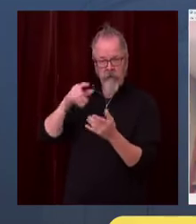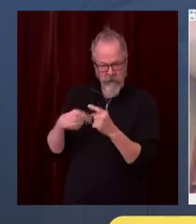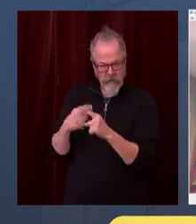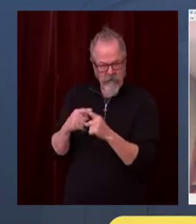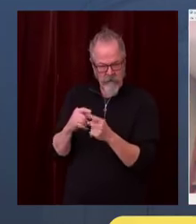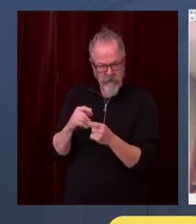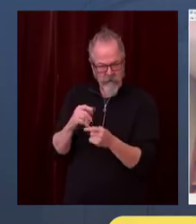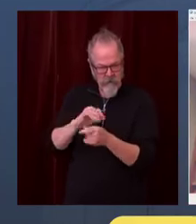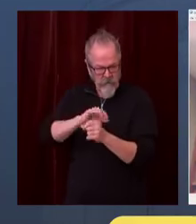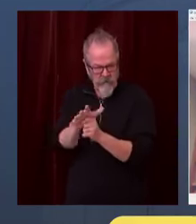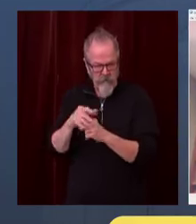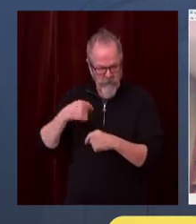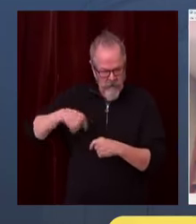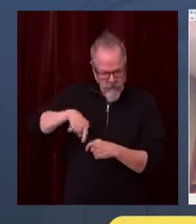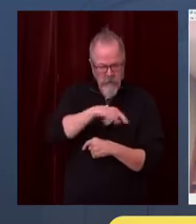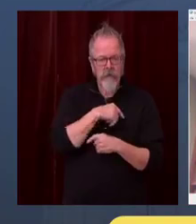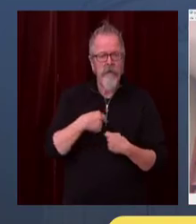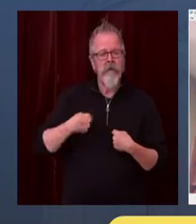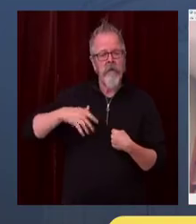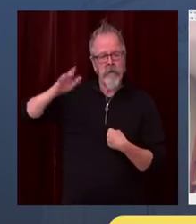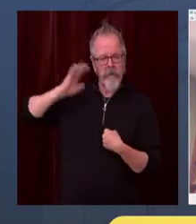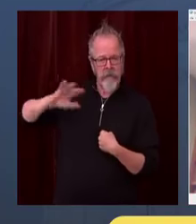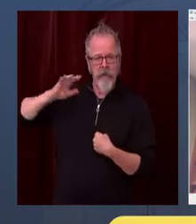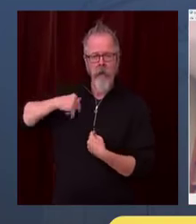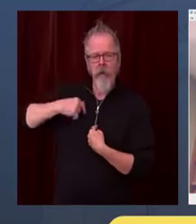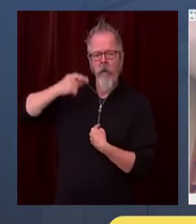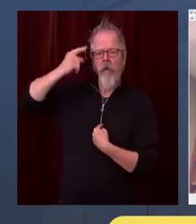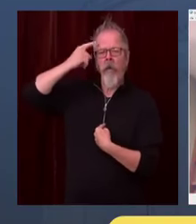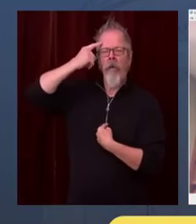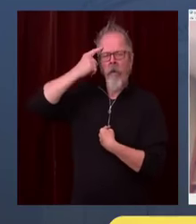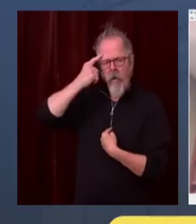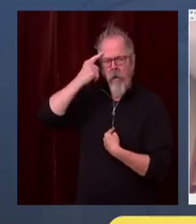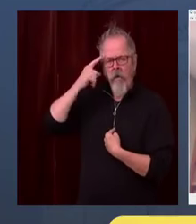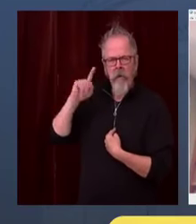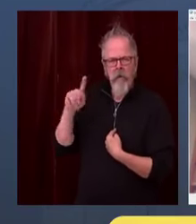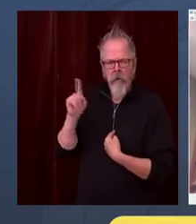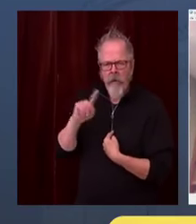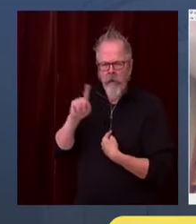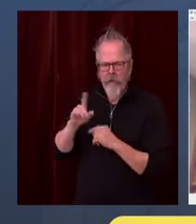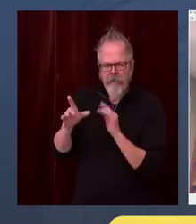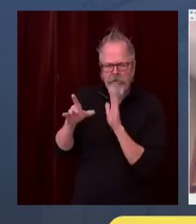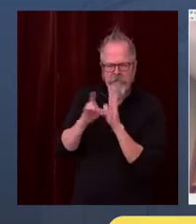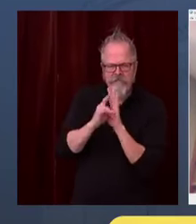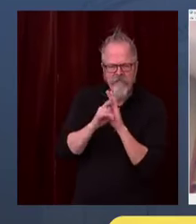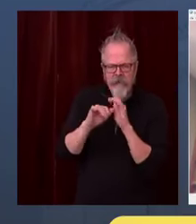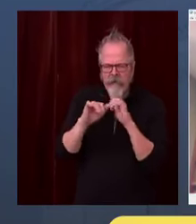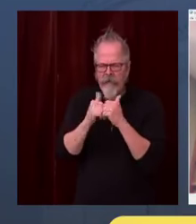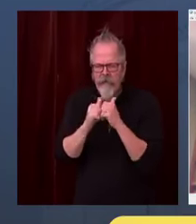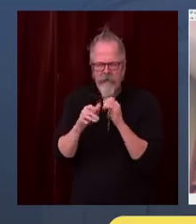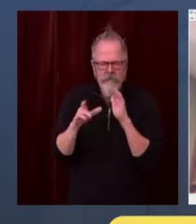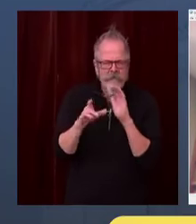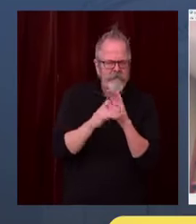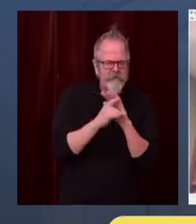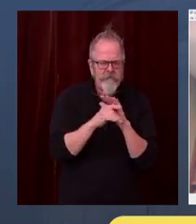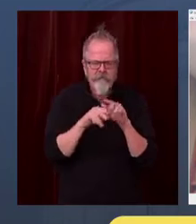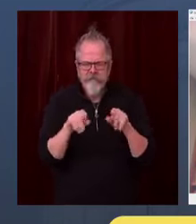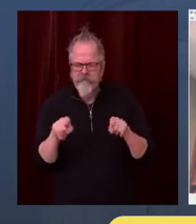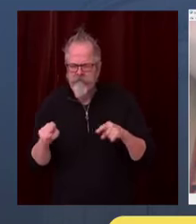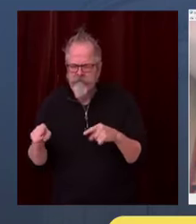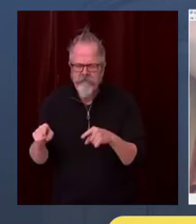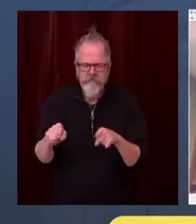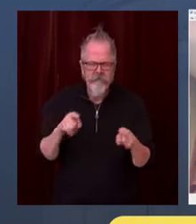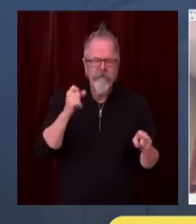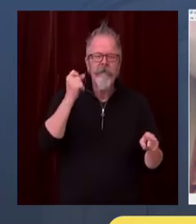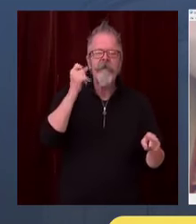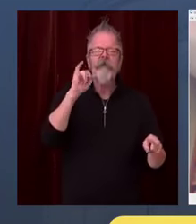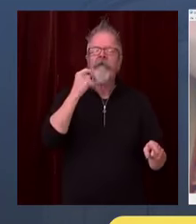cough, sneeze, and sing, and can linger in the air. However, we also know that a primary risk factor for spreading